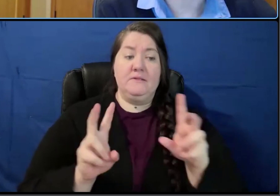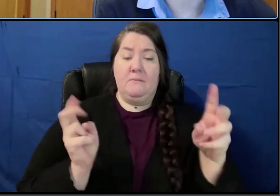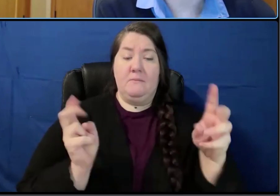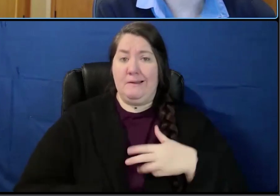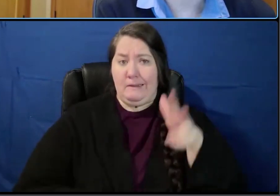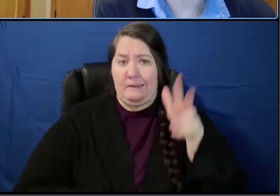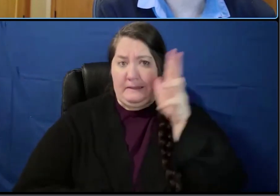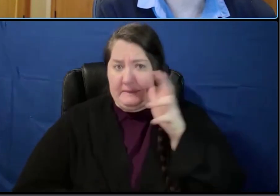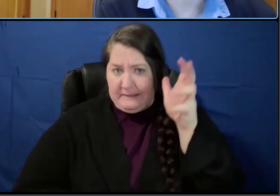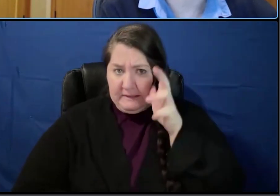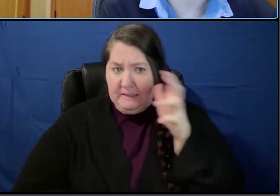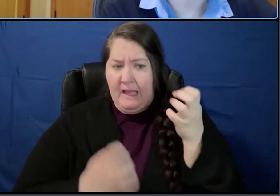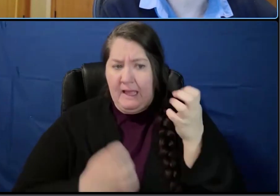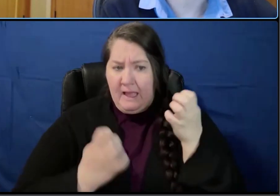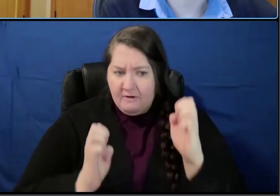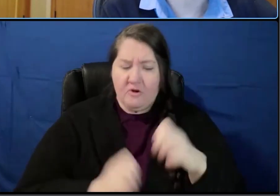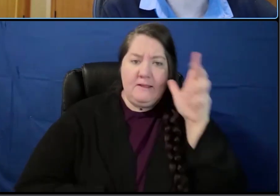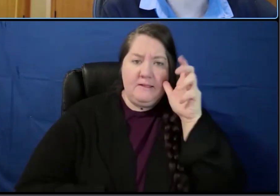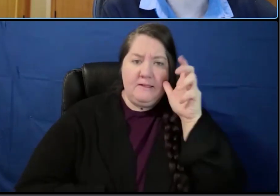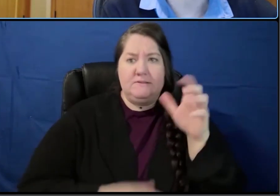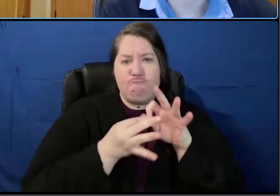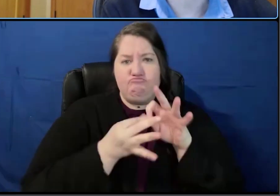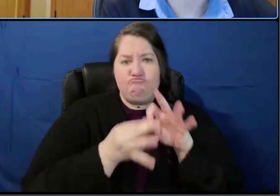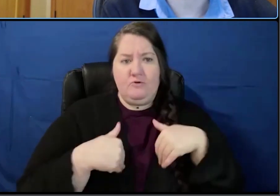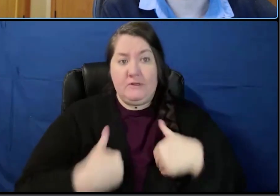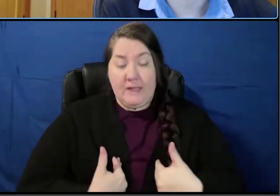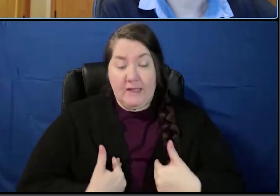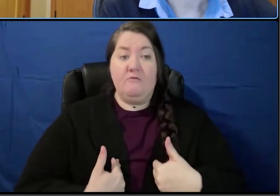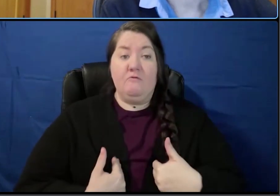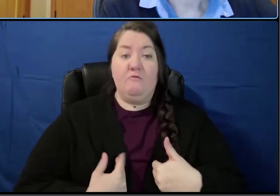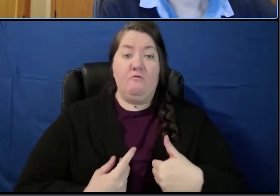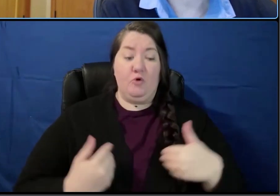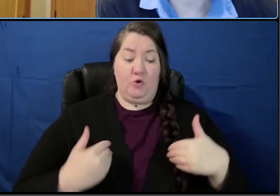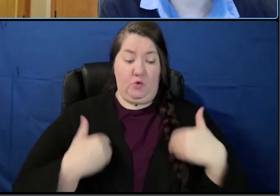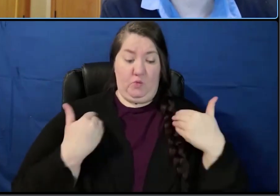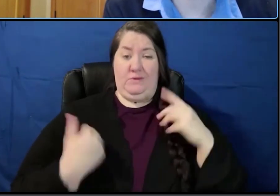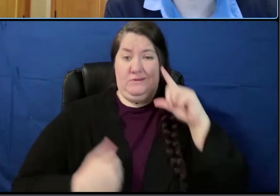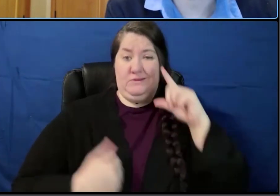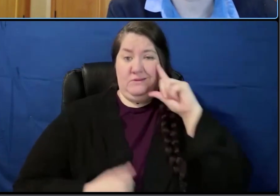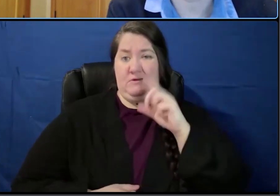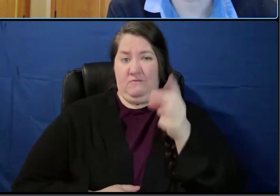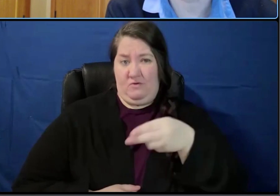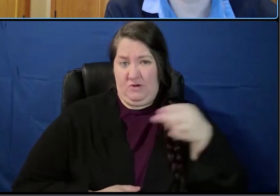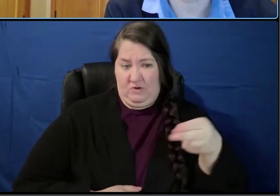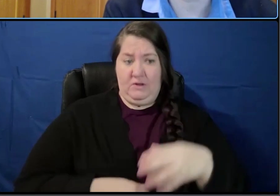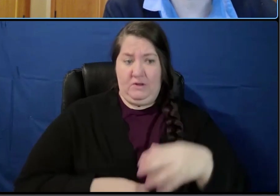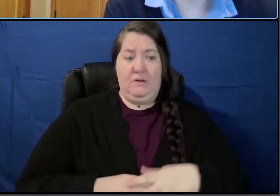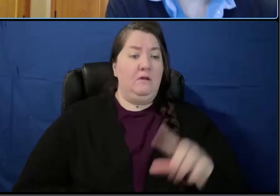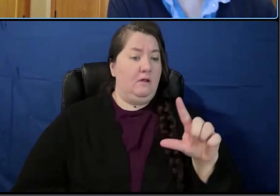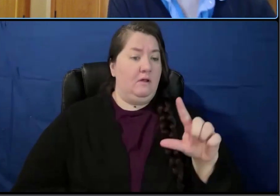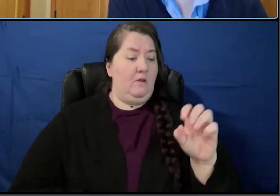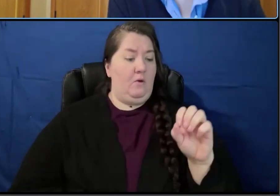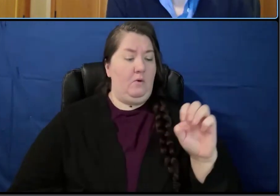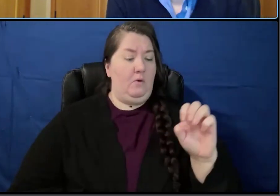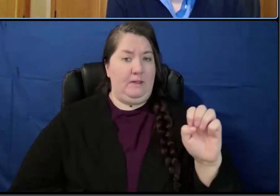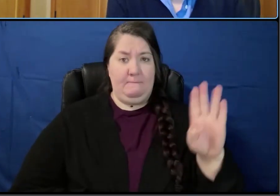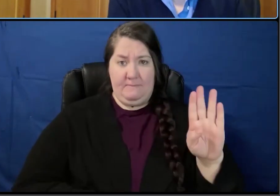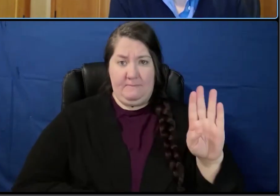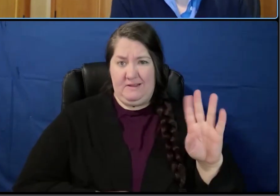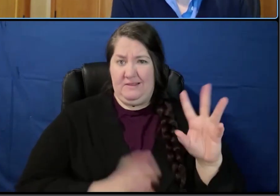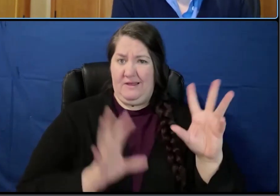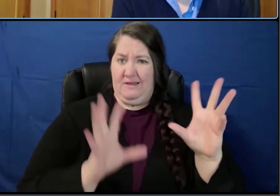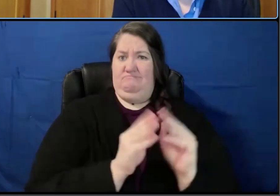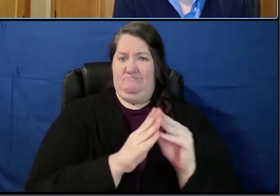effort and listening-related fatigue in youth who are deaf and hard of hearing. The Loeb Family Symposium has been a long